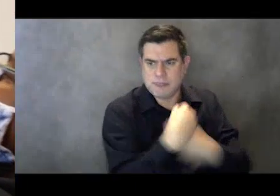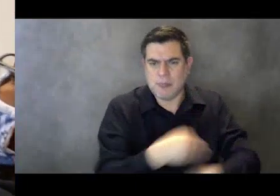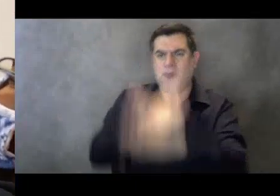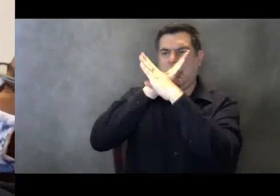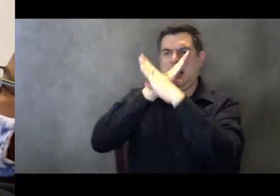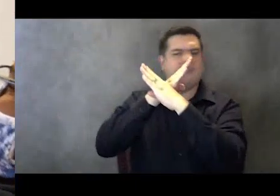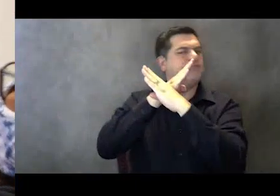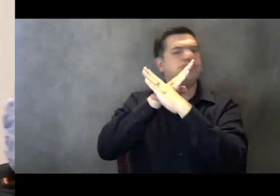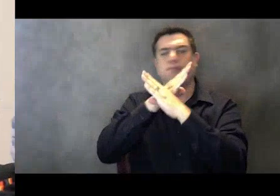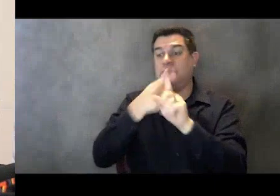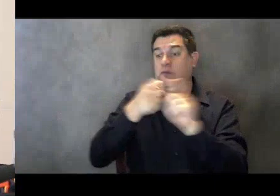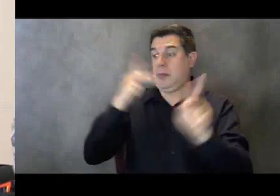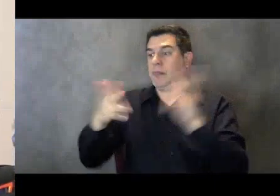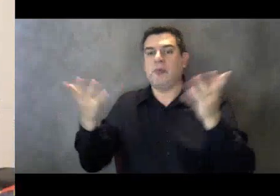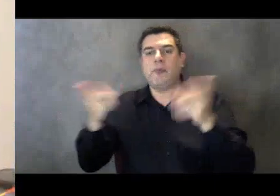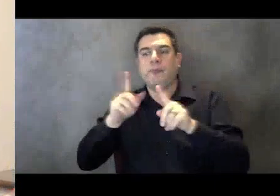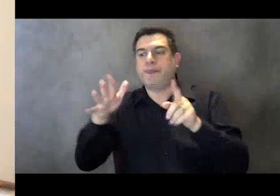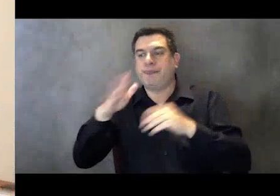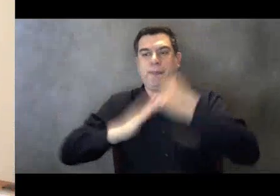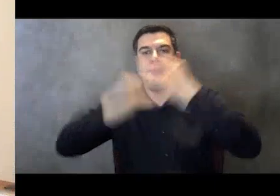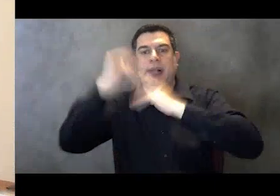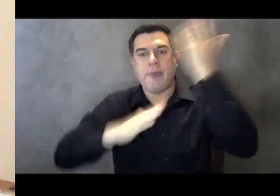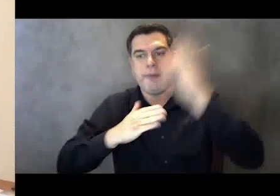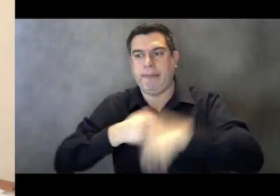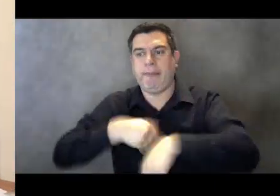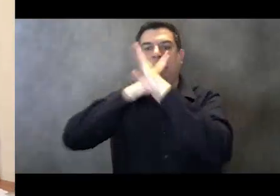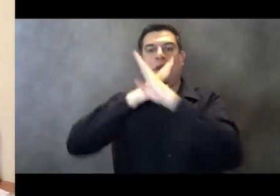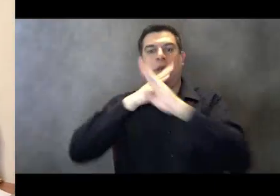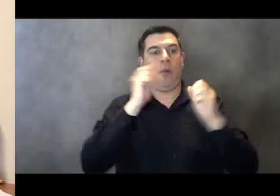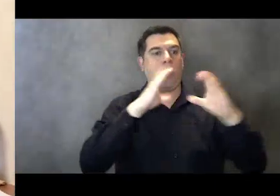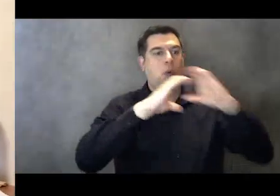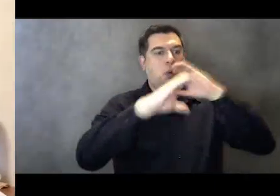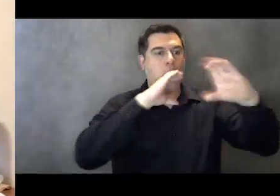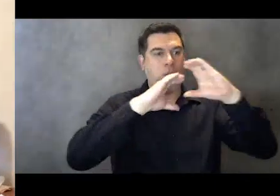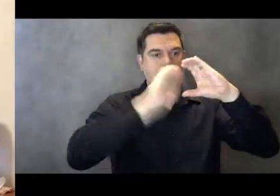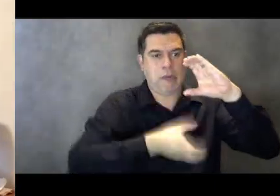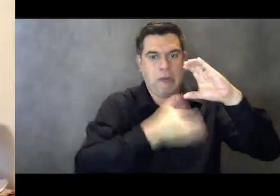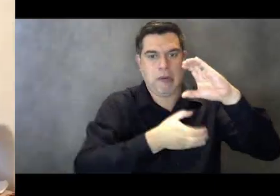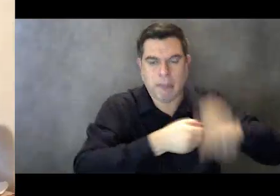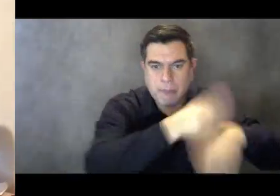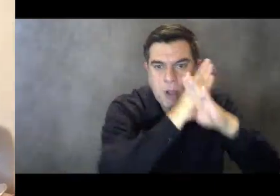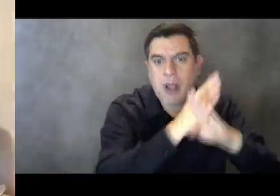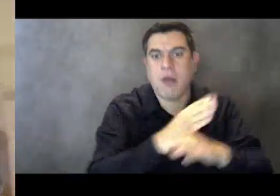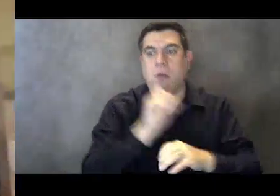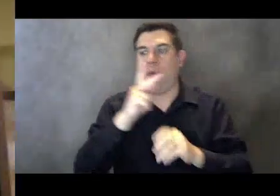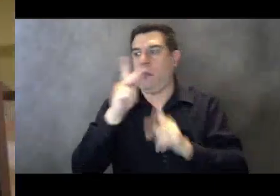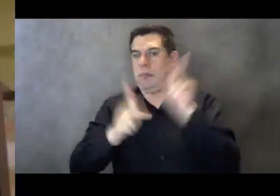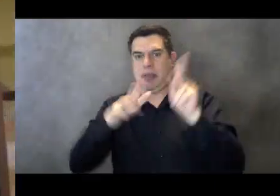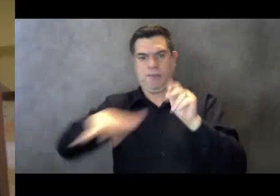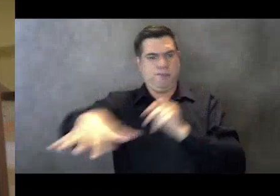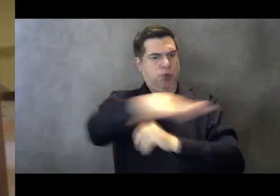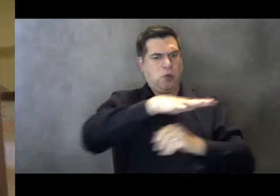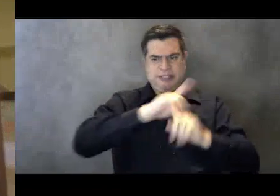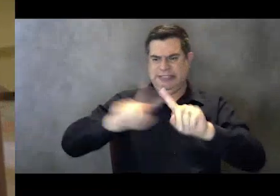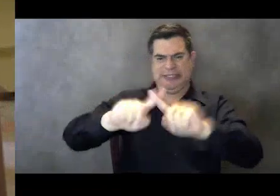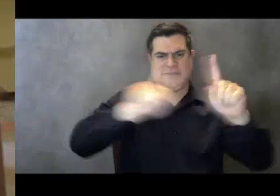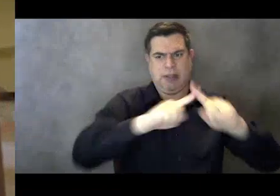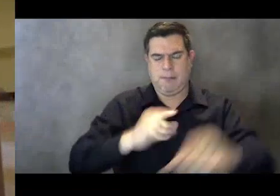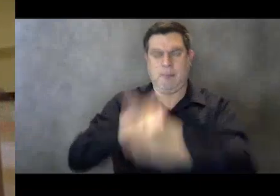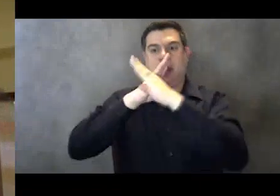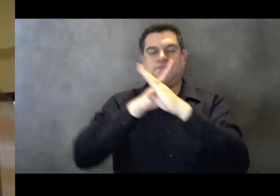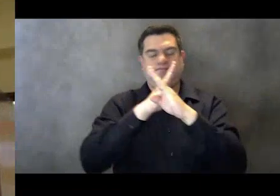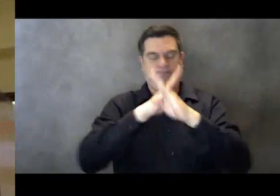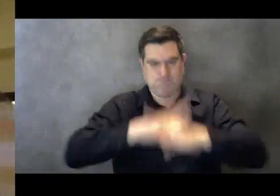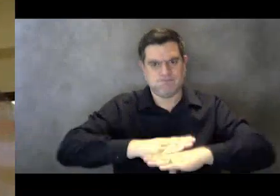communication, and attitudinal barriers. Providing education resources and training to enhance